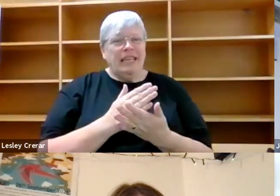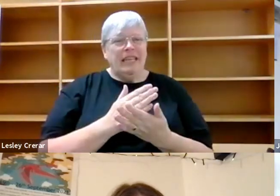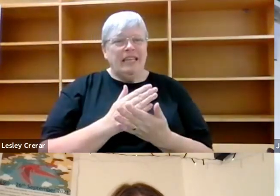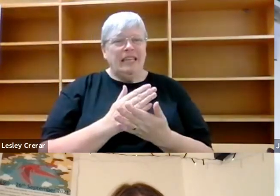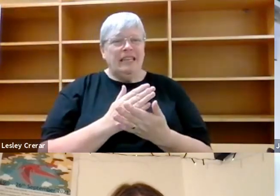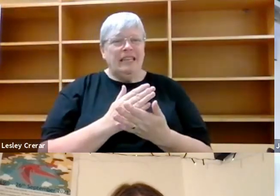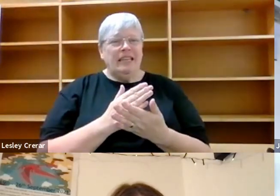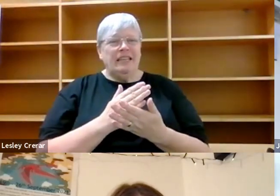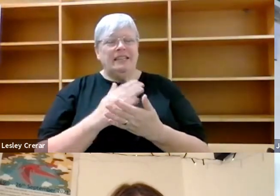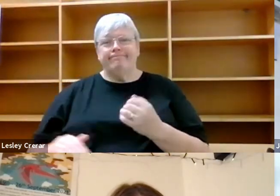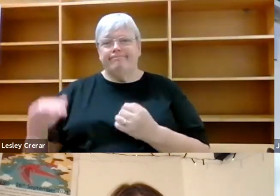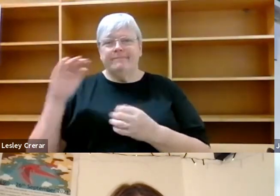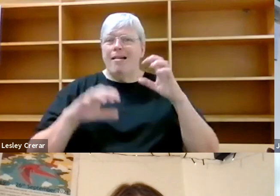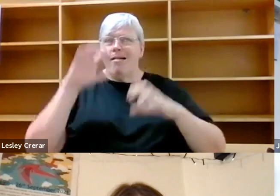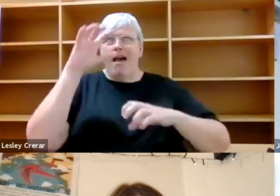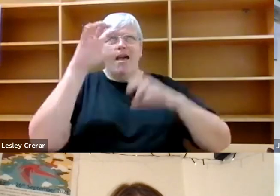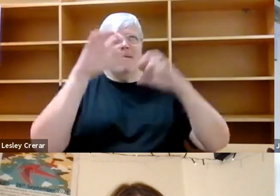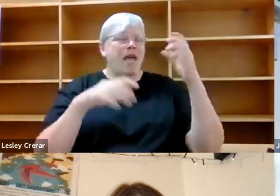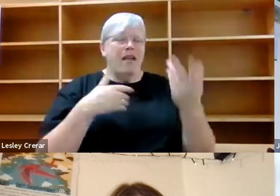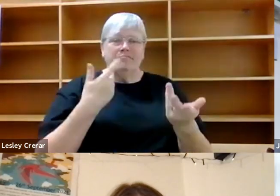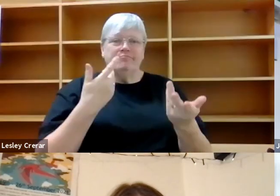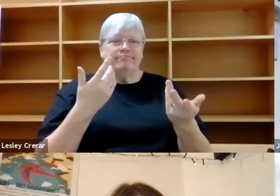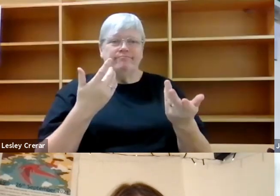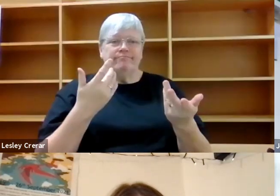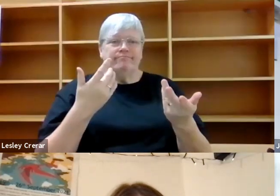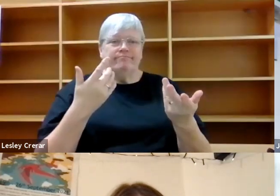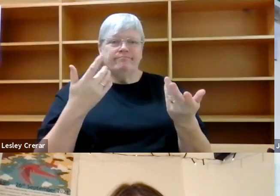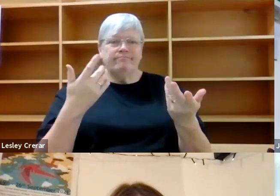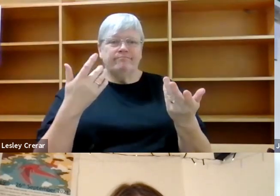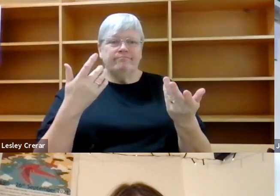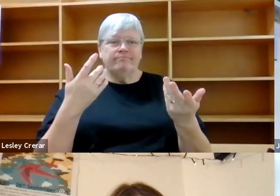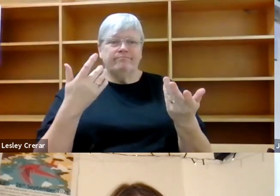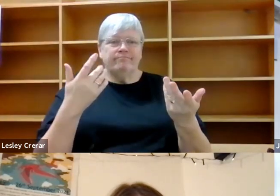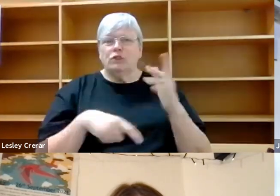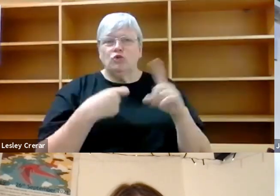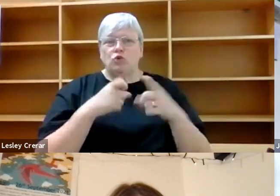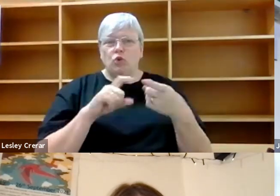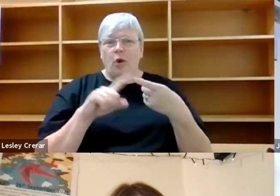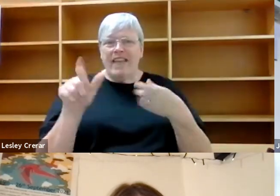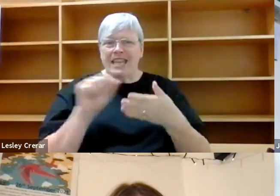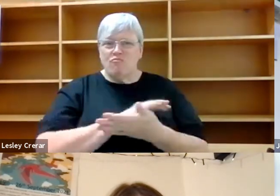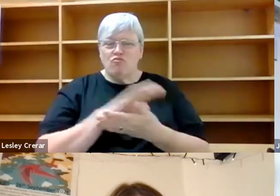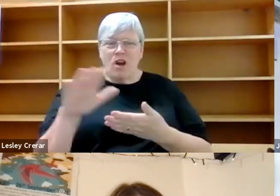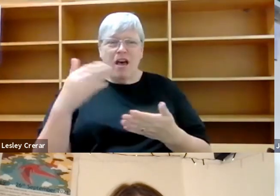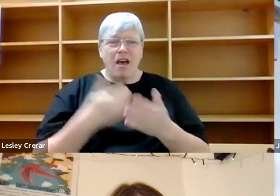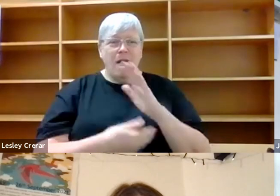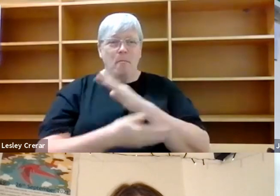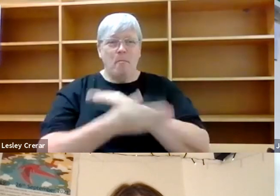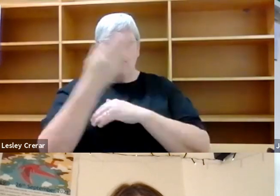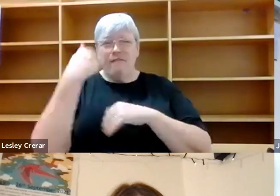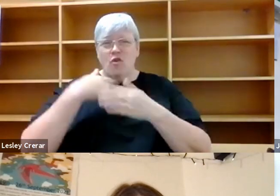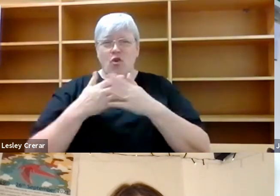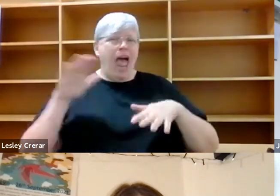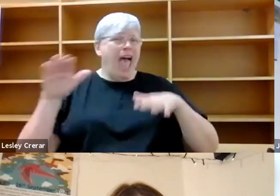Monroe's. I, you know, did my Duke of Edinburgh. I, uh, used to be a very kind of straightforwardly outdoorsy person and that